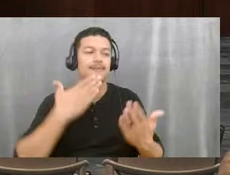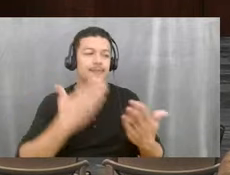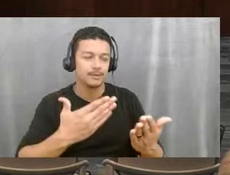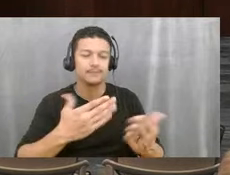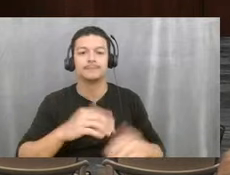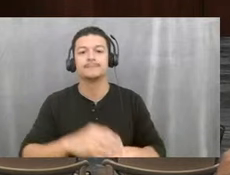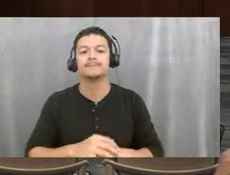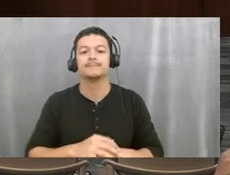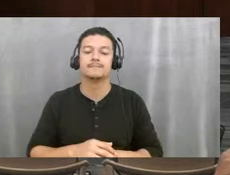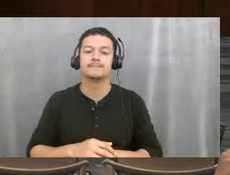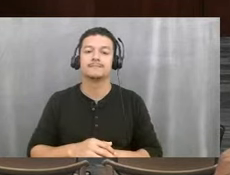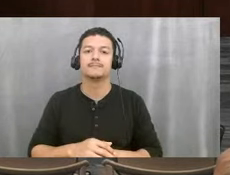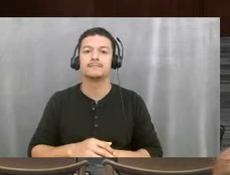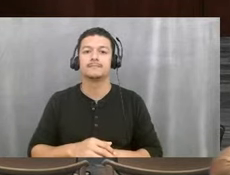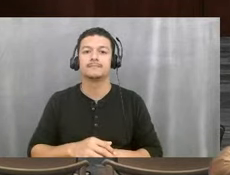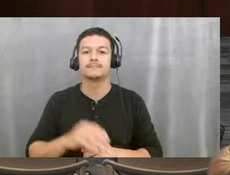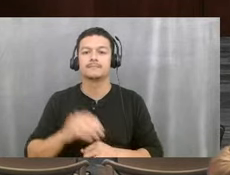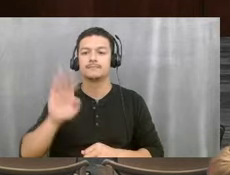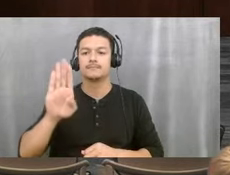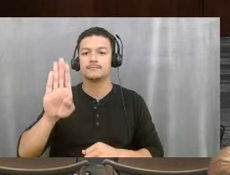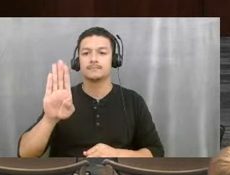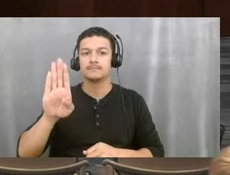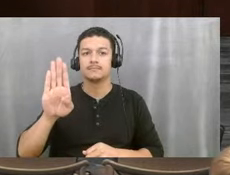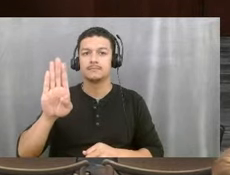approve. back to a rare hand. Oh, Mike.